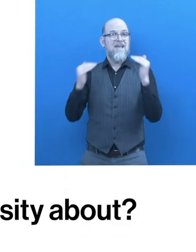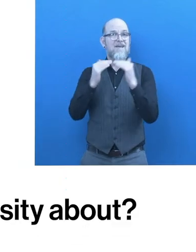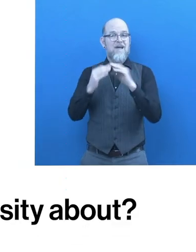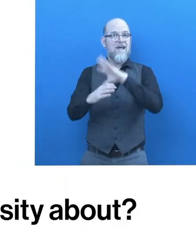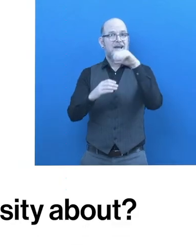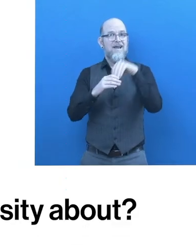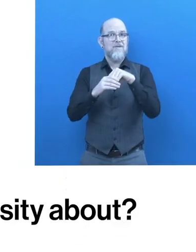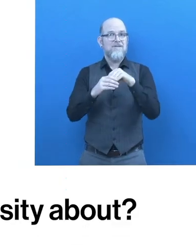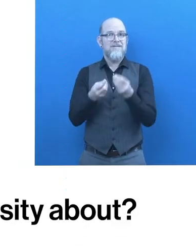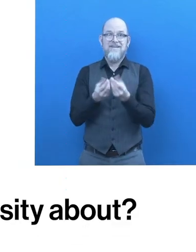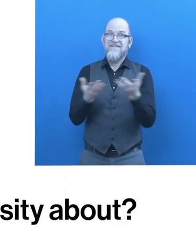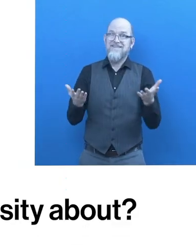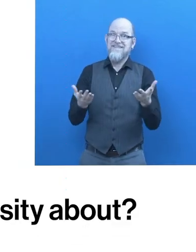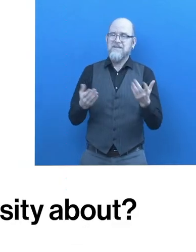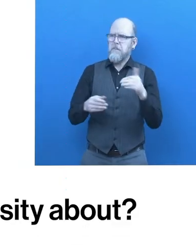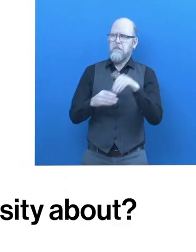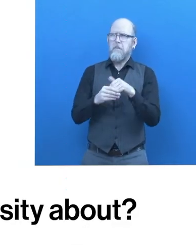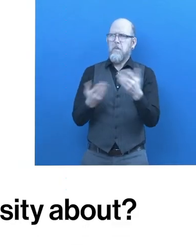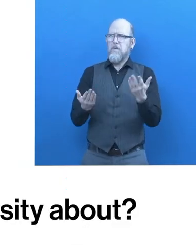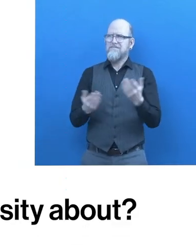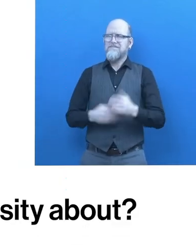¿Qué es Eagle Light Inclusión y Diversidad?